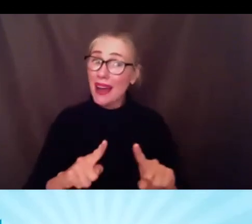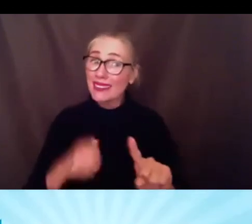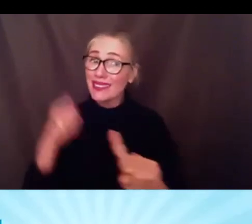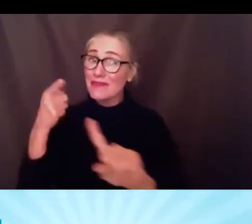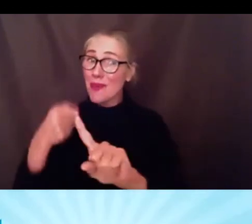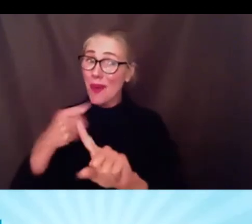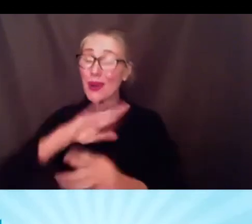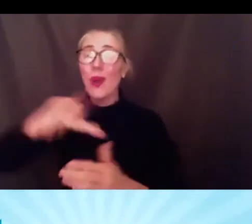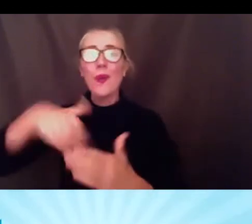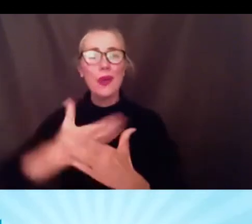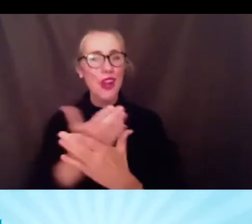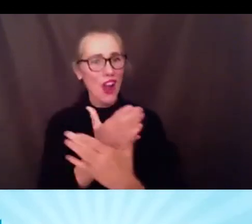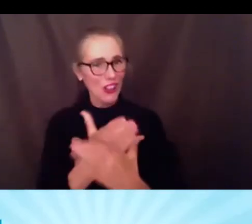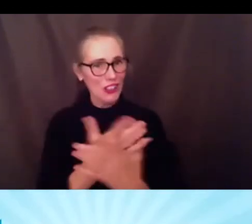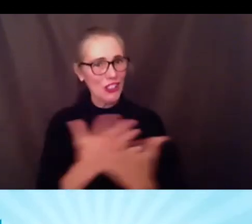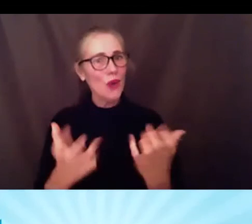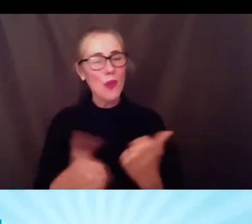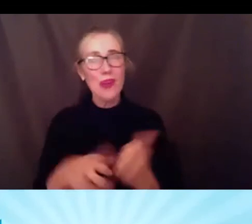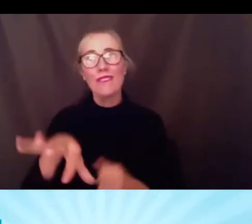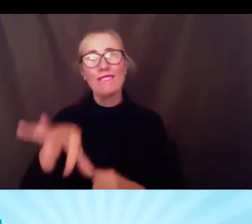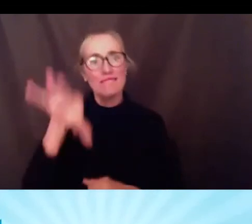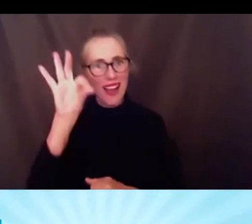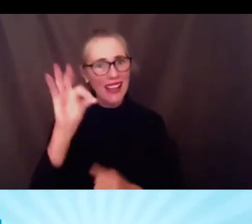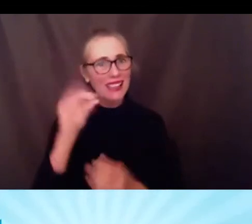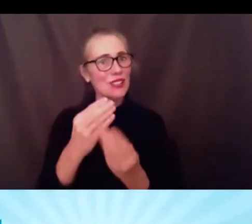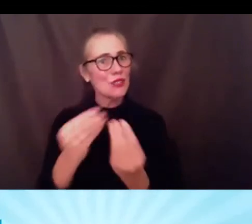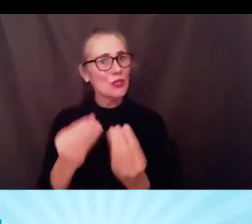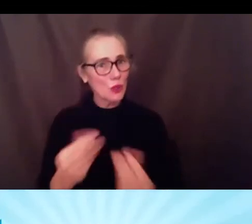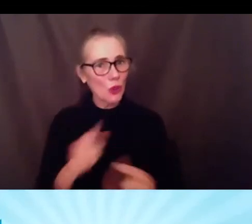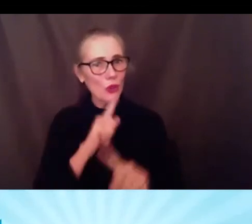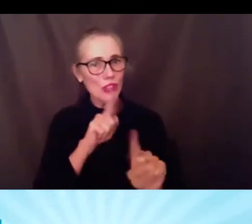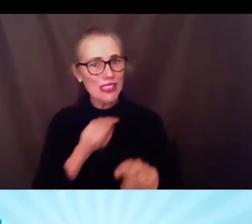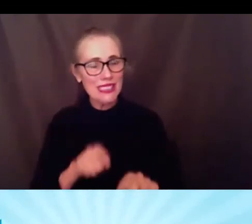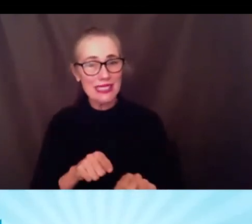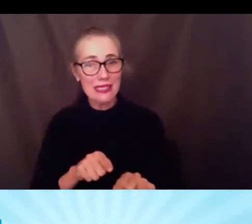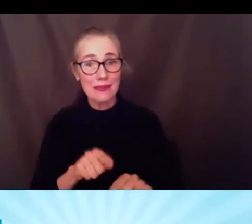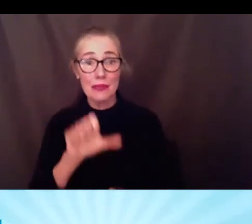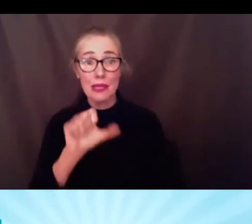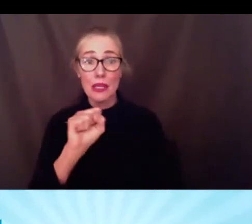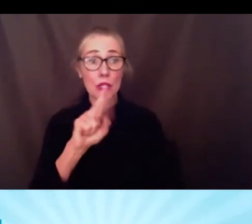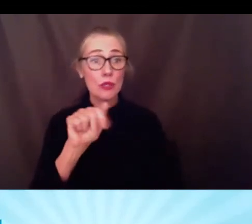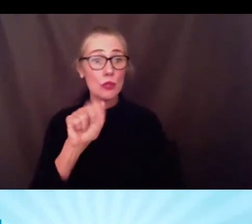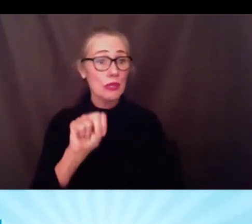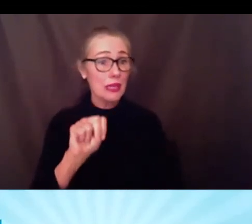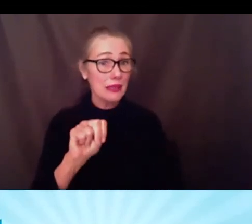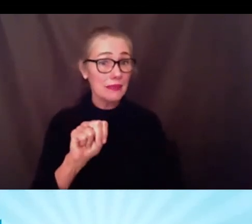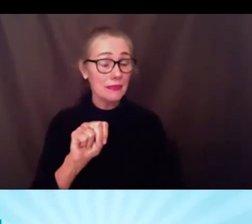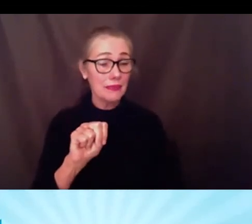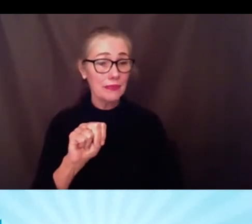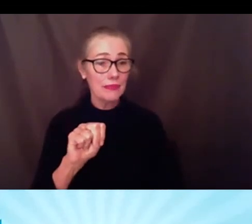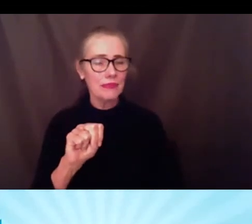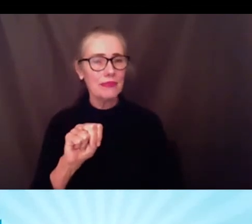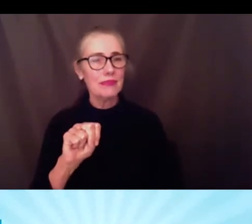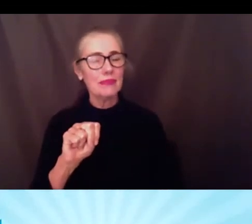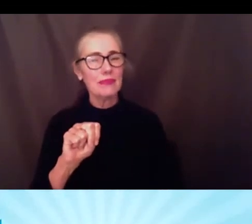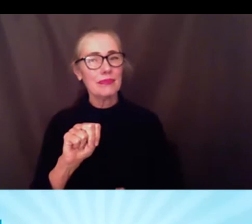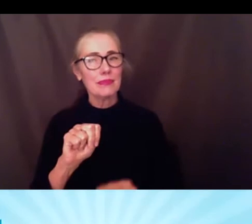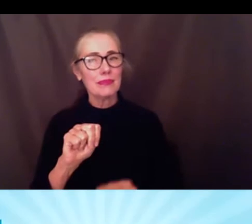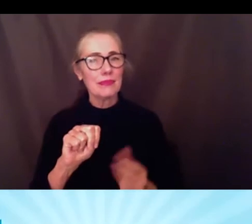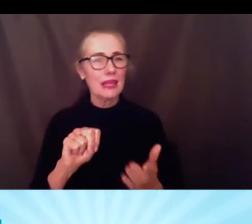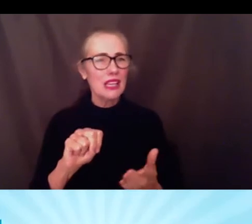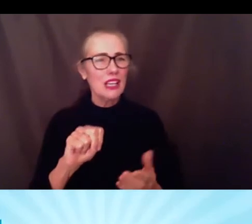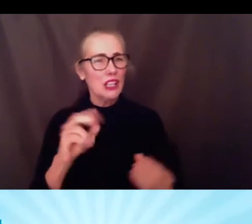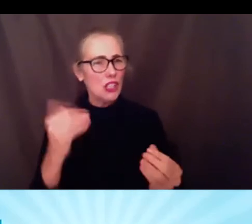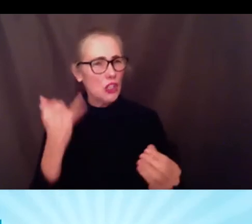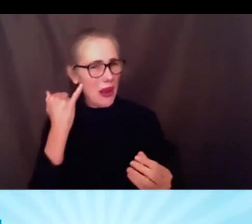susan i'm wondering if you could uh if you have any additional information about what the oversight might look like